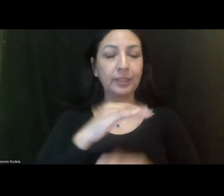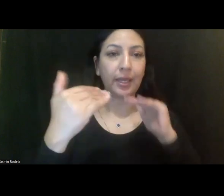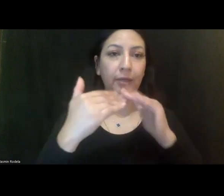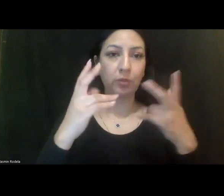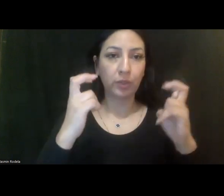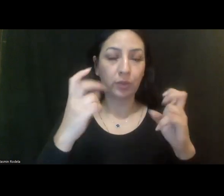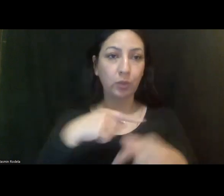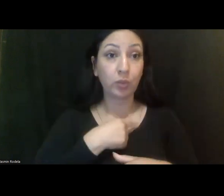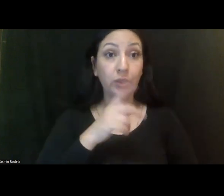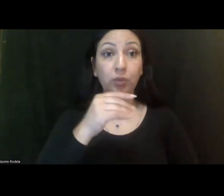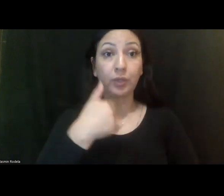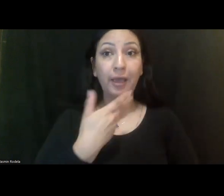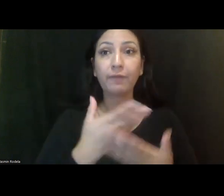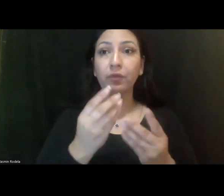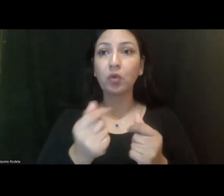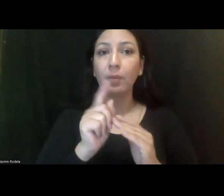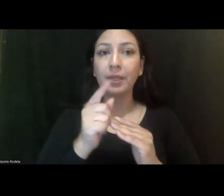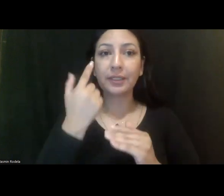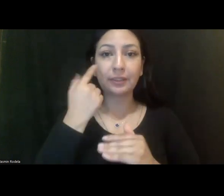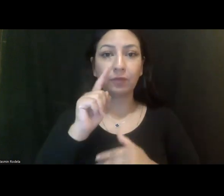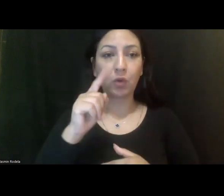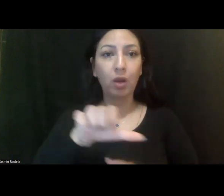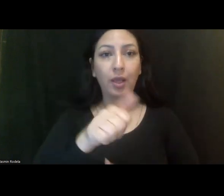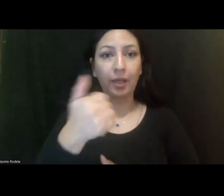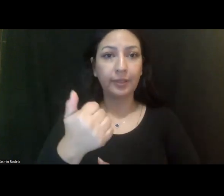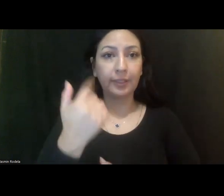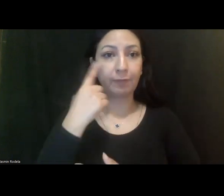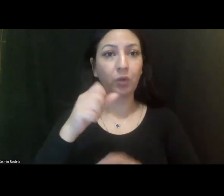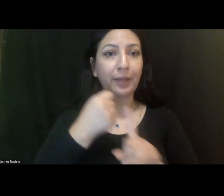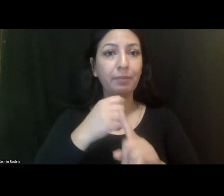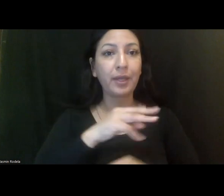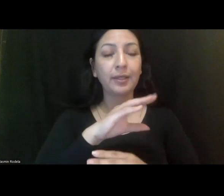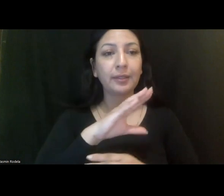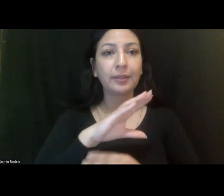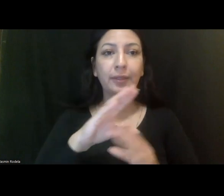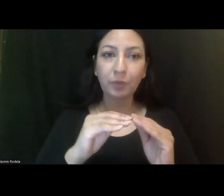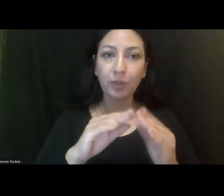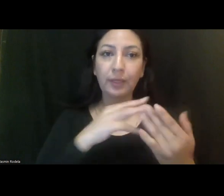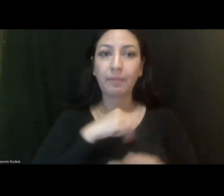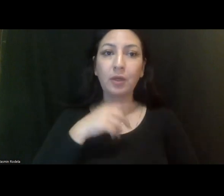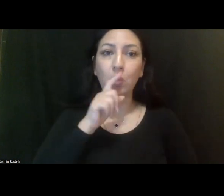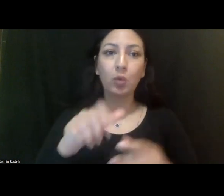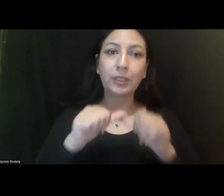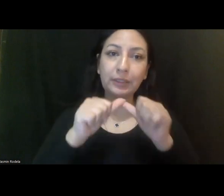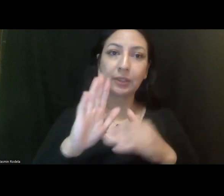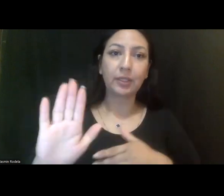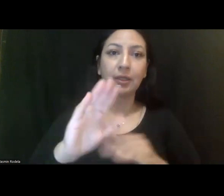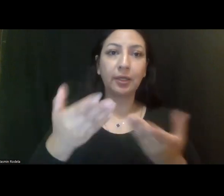We do have a couple of minutes for other of the impact community members, those that are continuing their service.